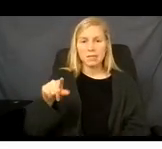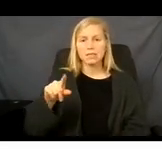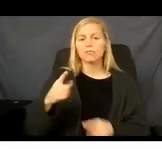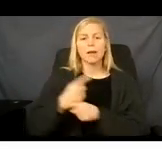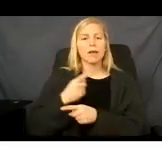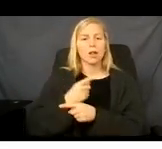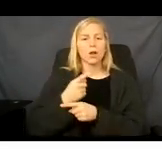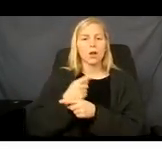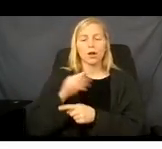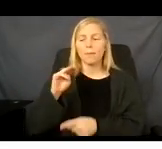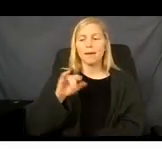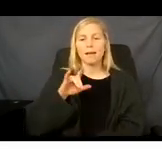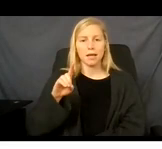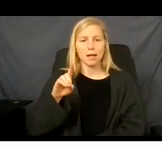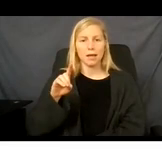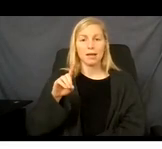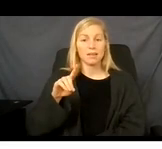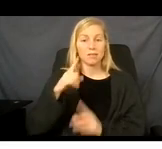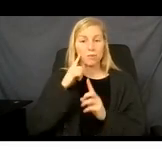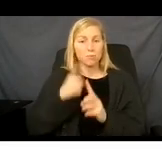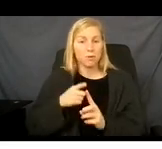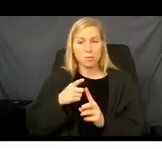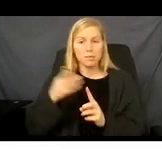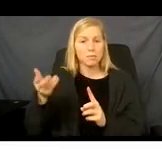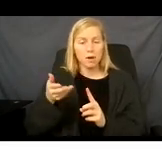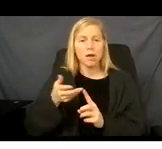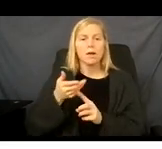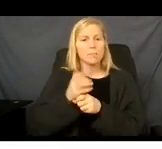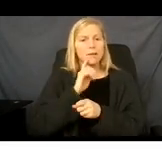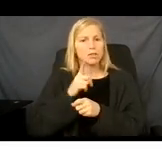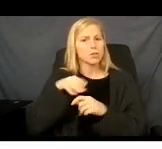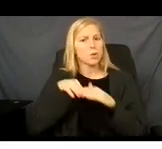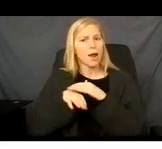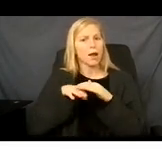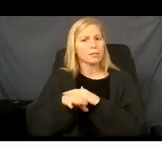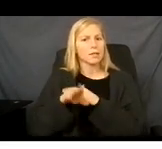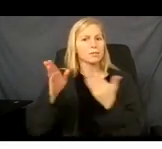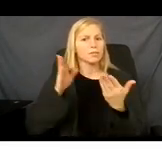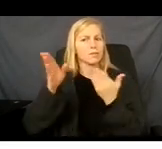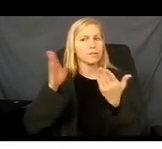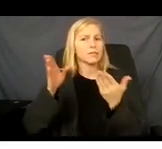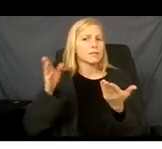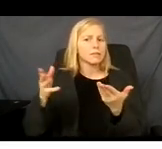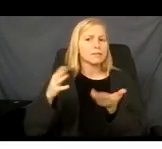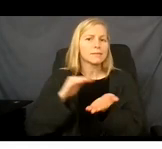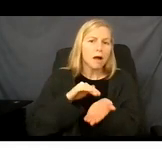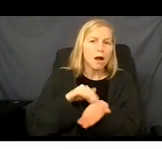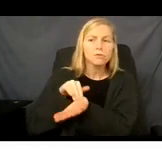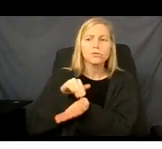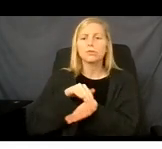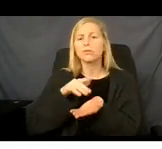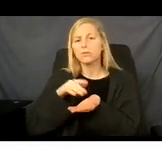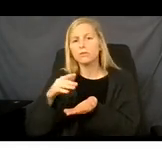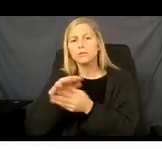to ensure that you have access to services that you qualified